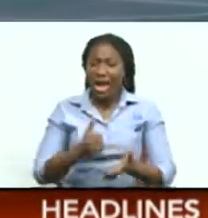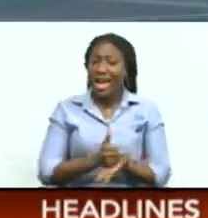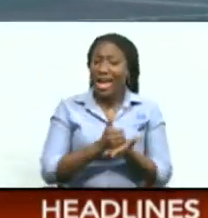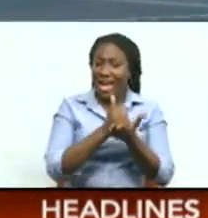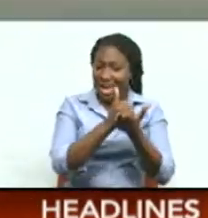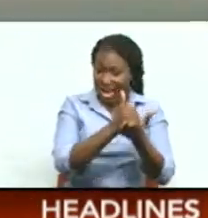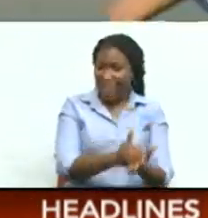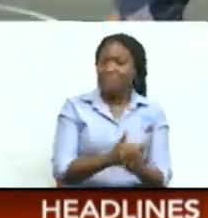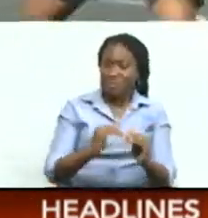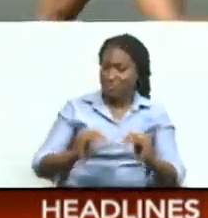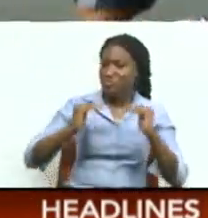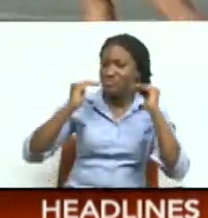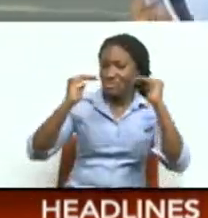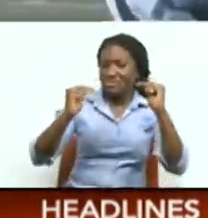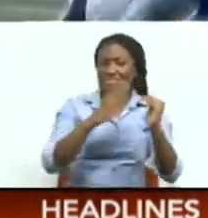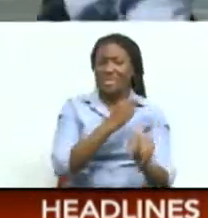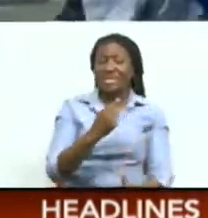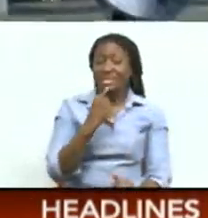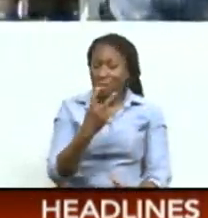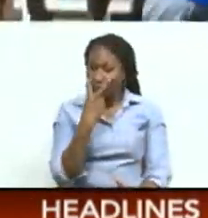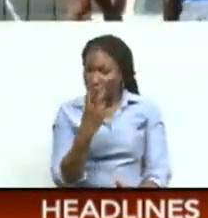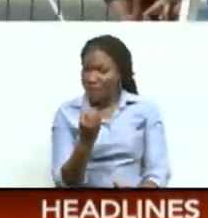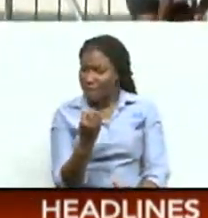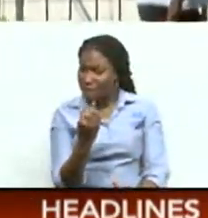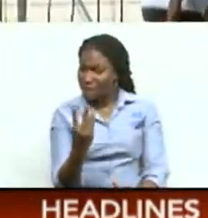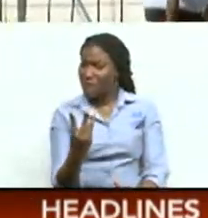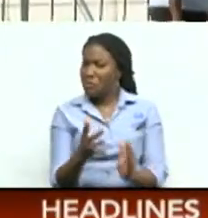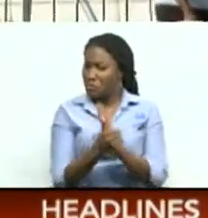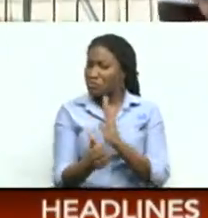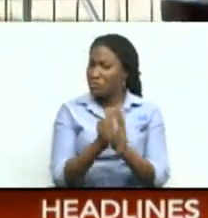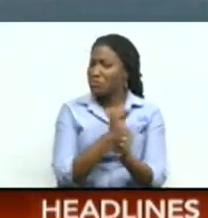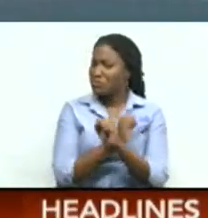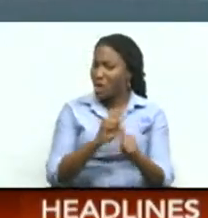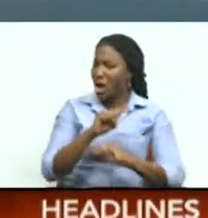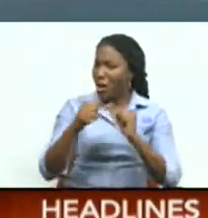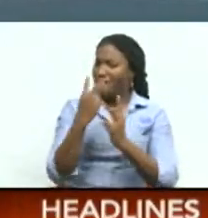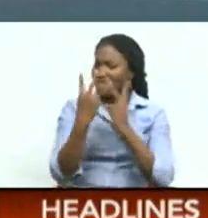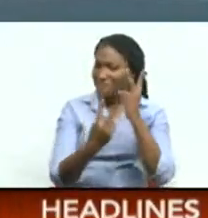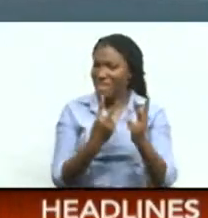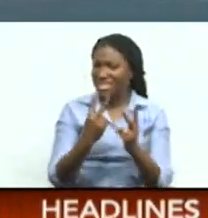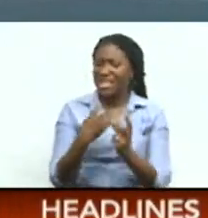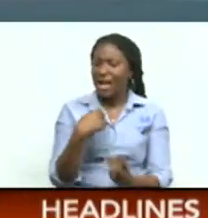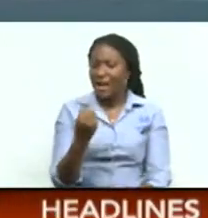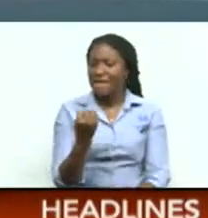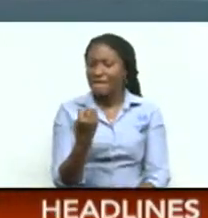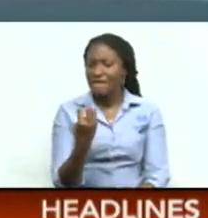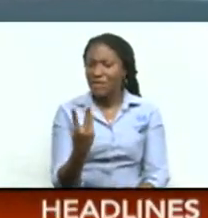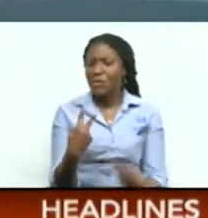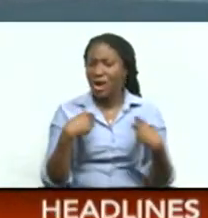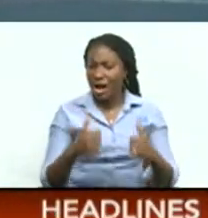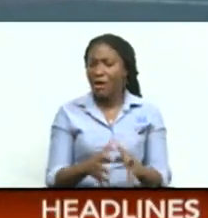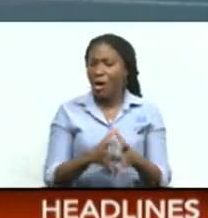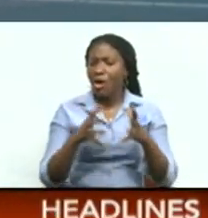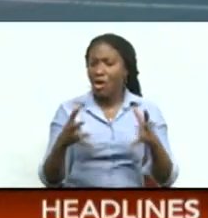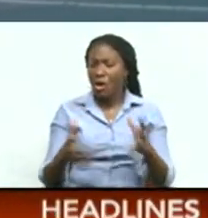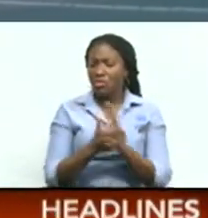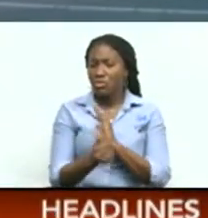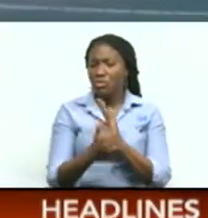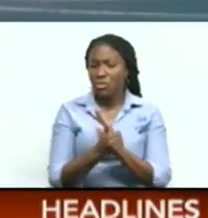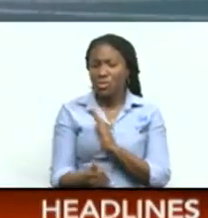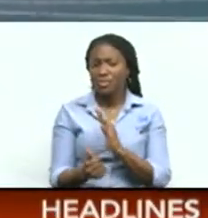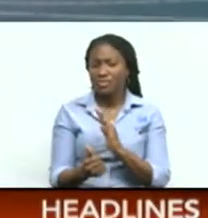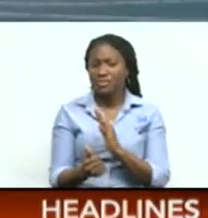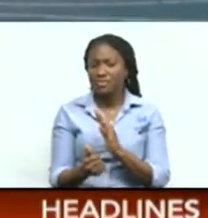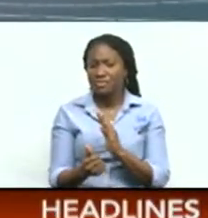to the next level McLean says he spotted a few gems During his inaugural visit There is a few of them that has a lot of potential A